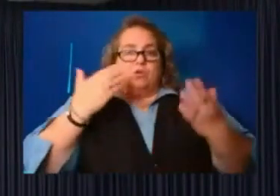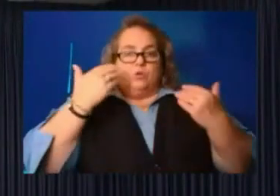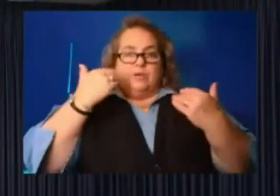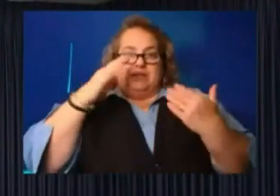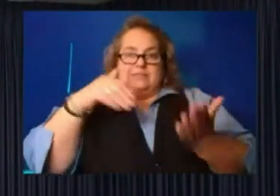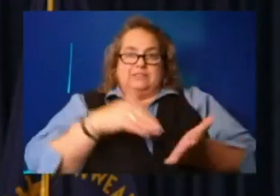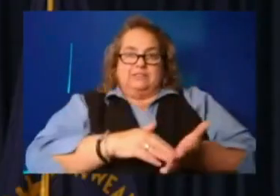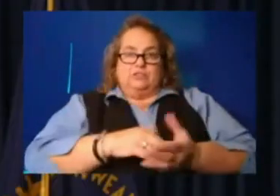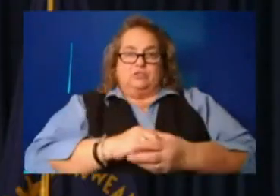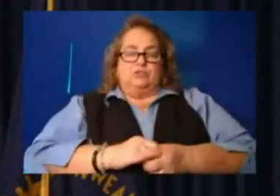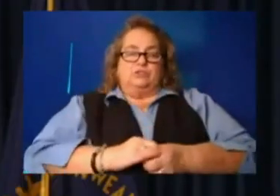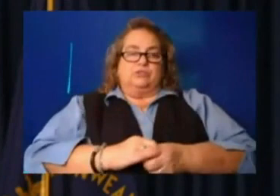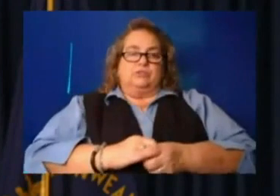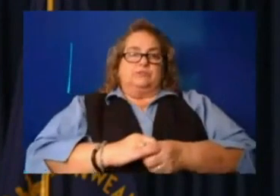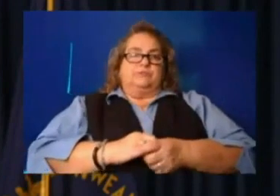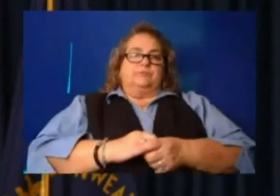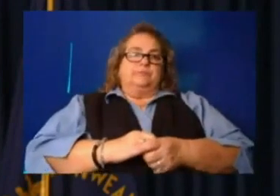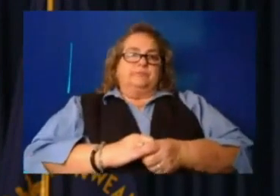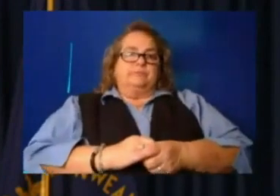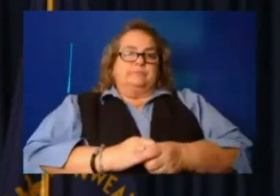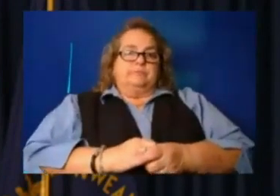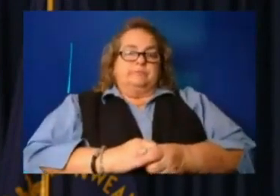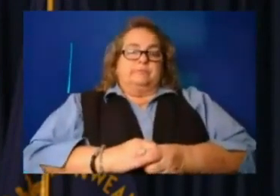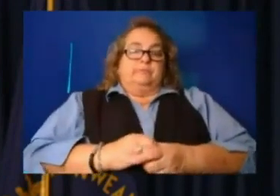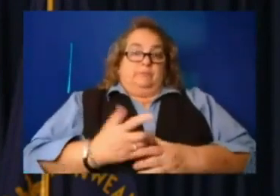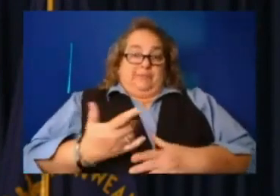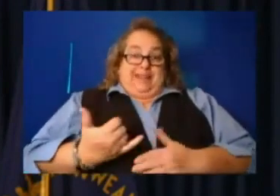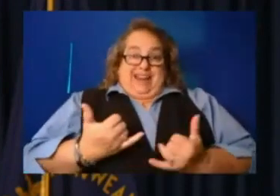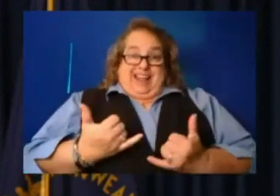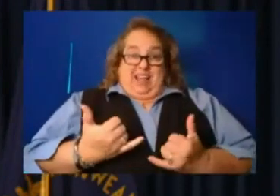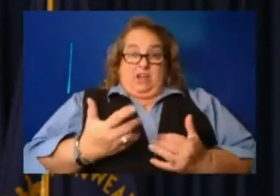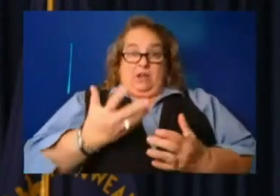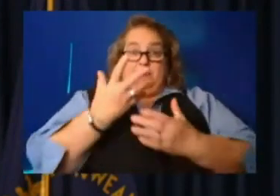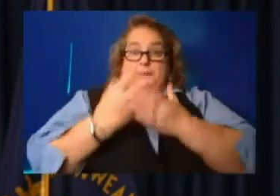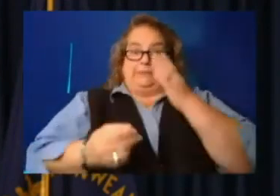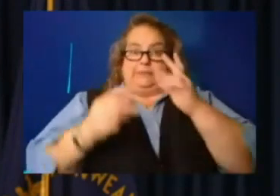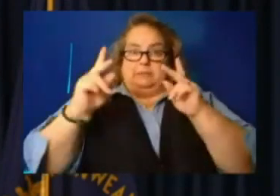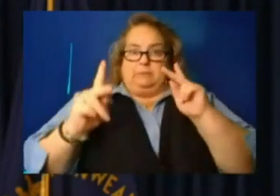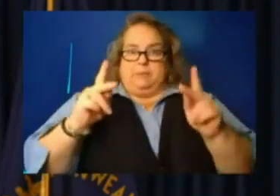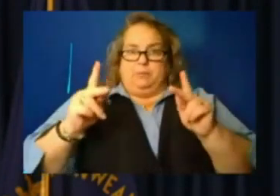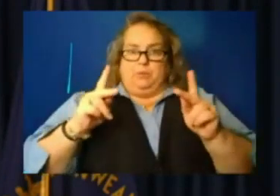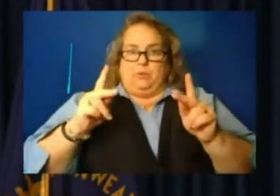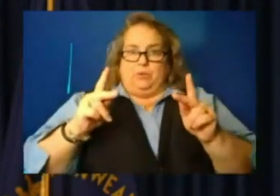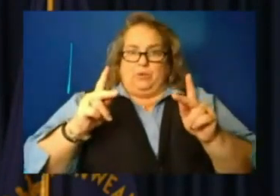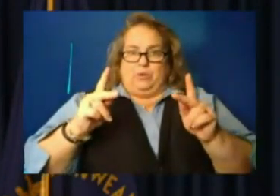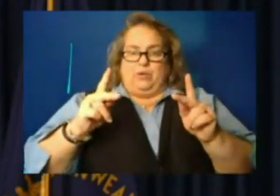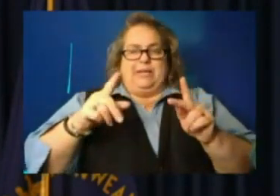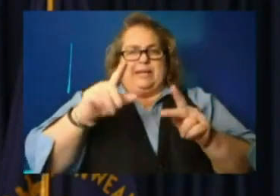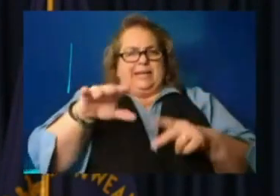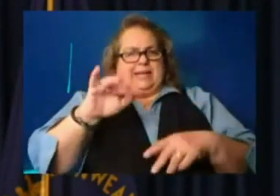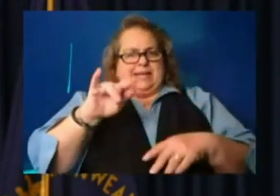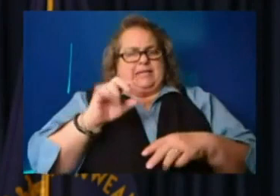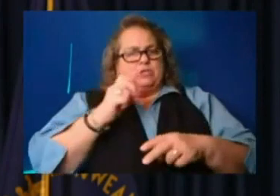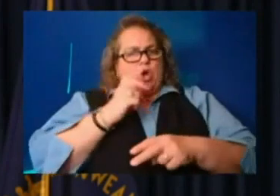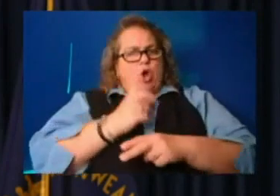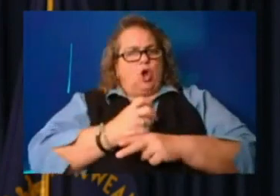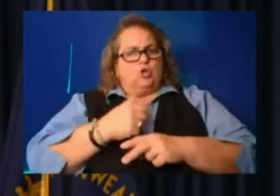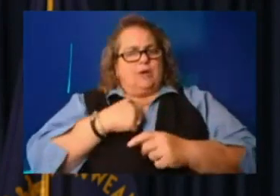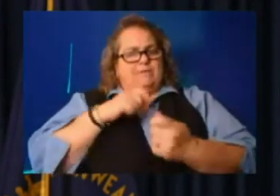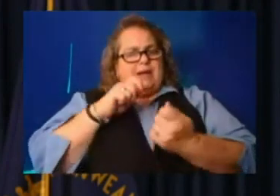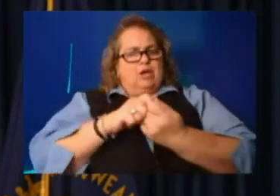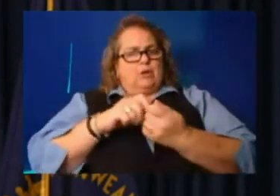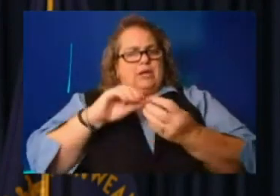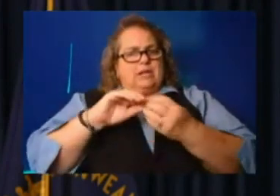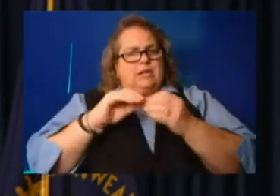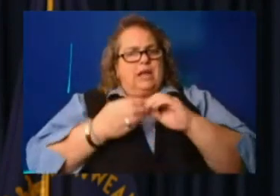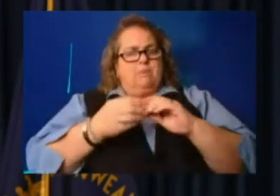Missing persons. So it is very hard to have an accurate number of unaccounted for